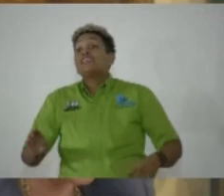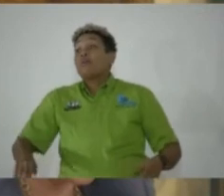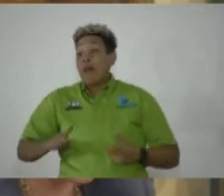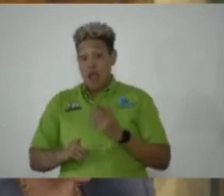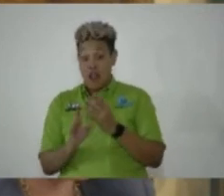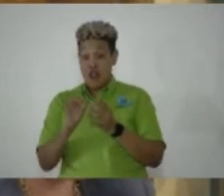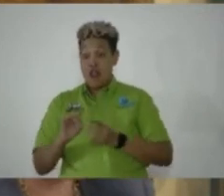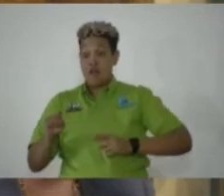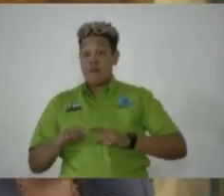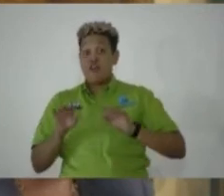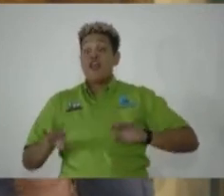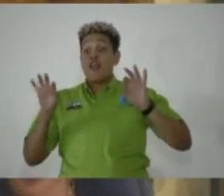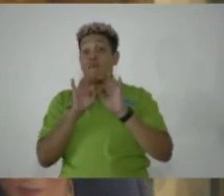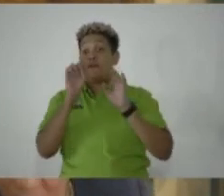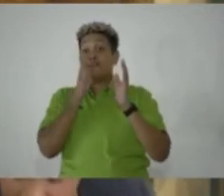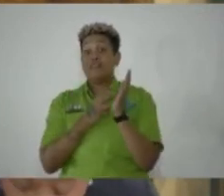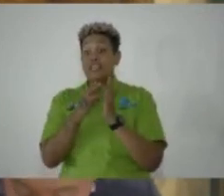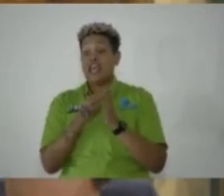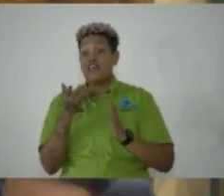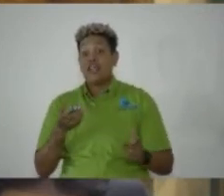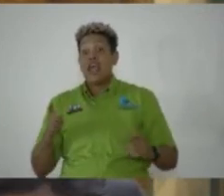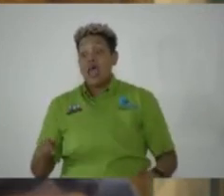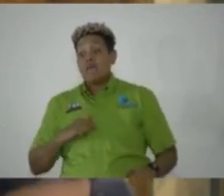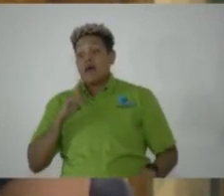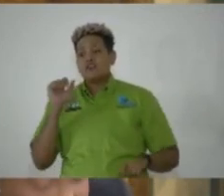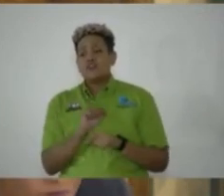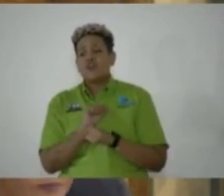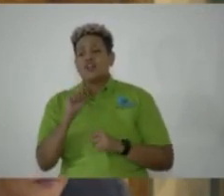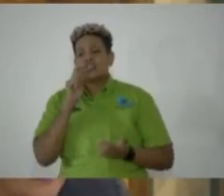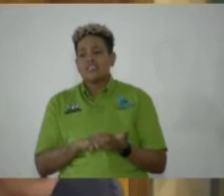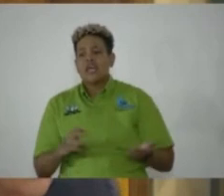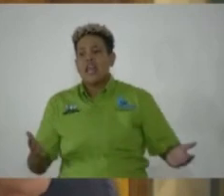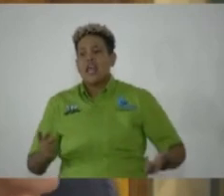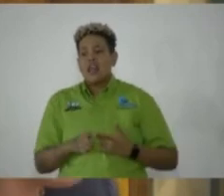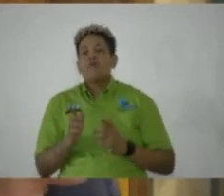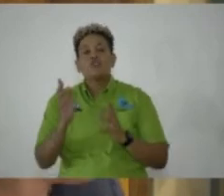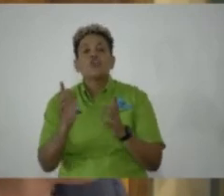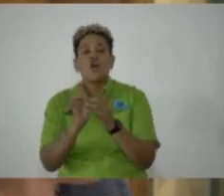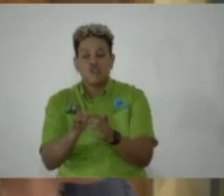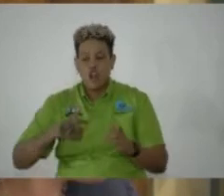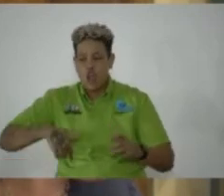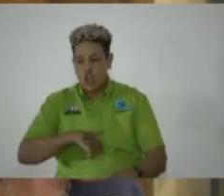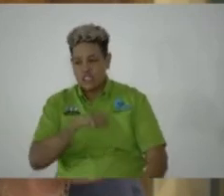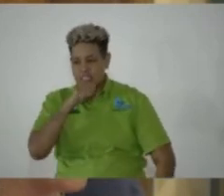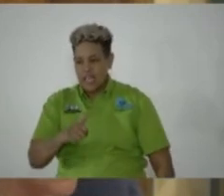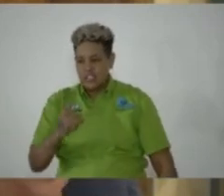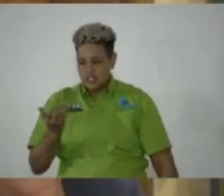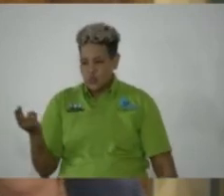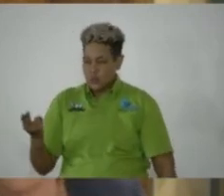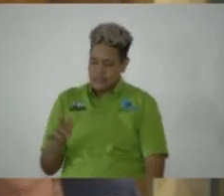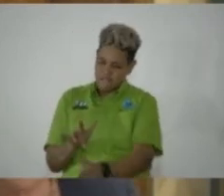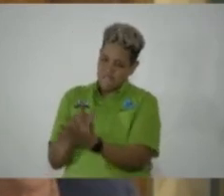talk about the importance of integrity, then I certainly can stand here and talk about us not weaponizing